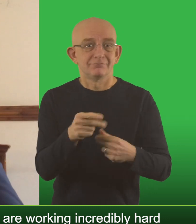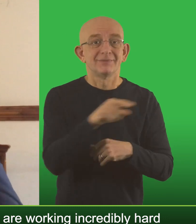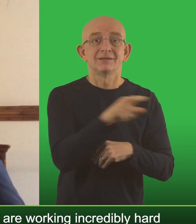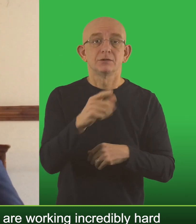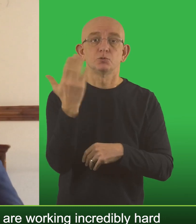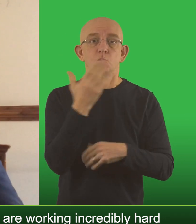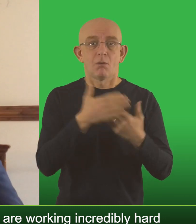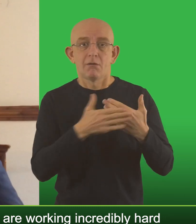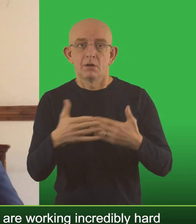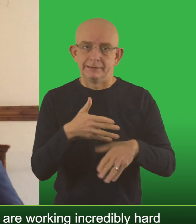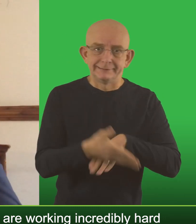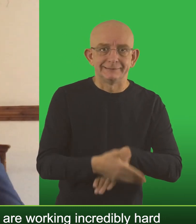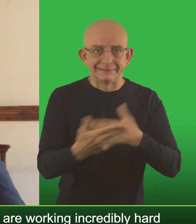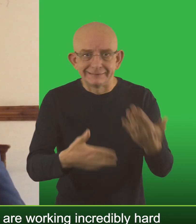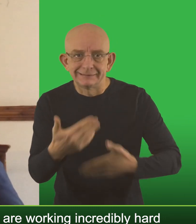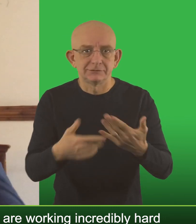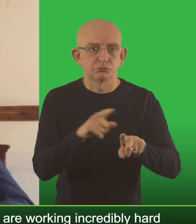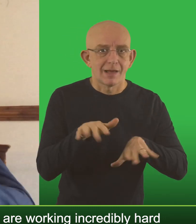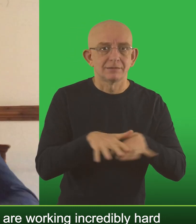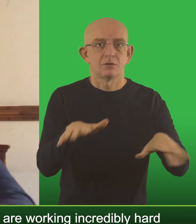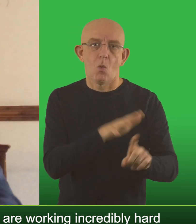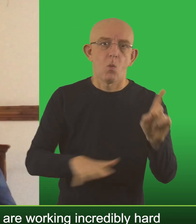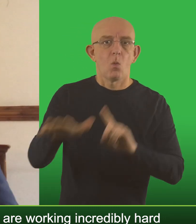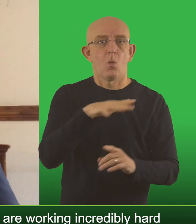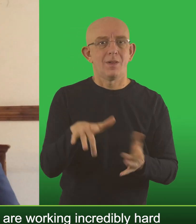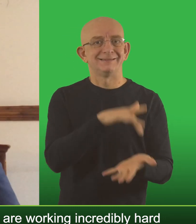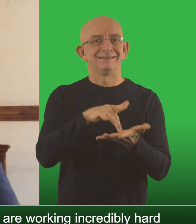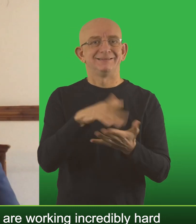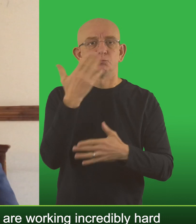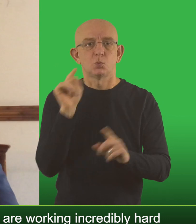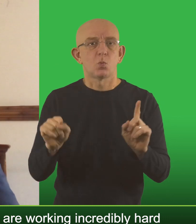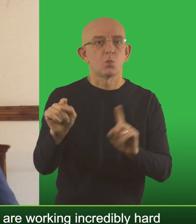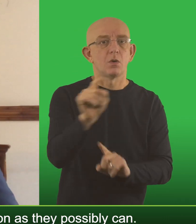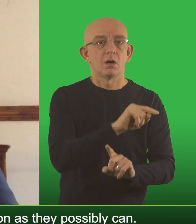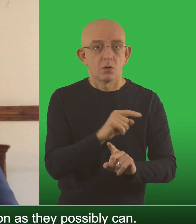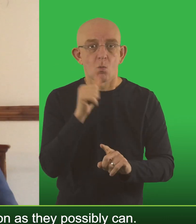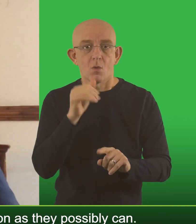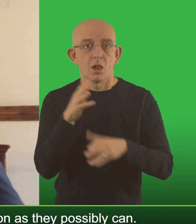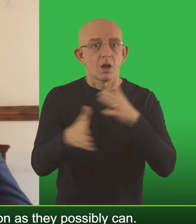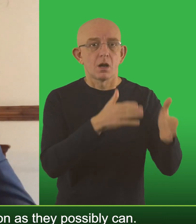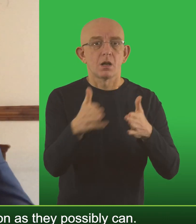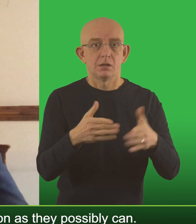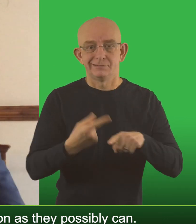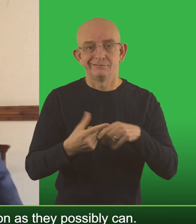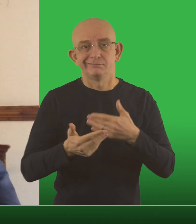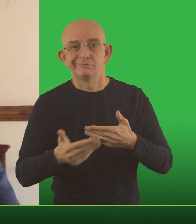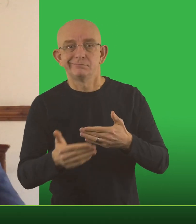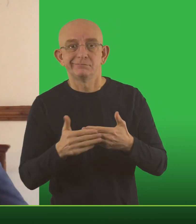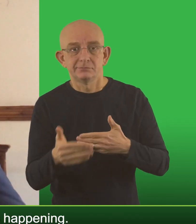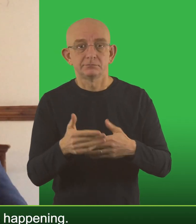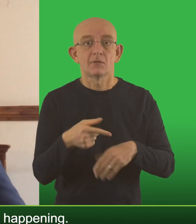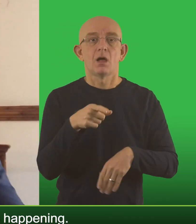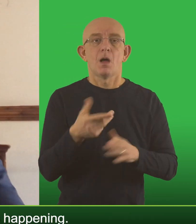our schools vaccination teams are working incredibly hard to get around all of the schools in city all of the schools in the city and they will be doing that as soon as they possibly can.